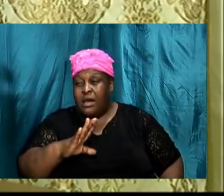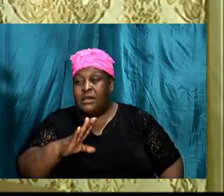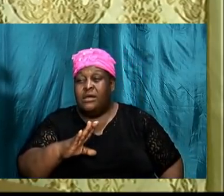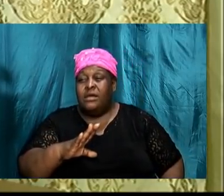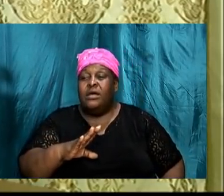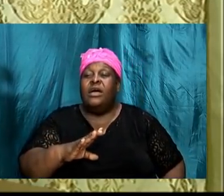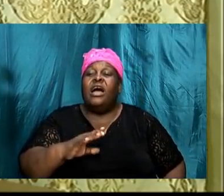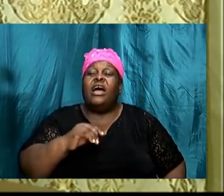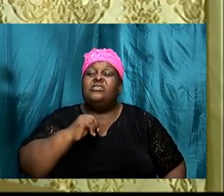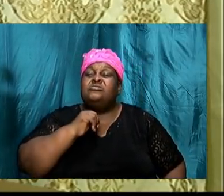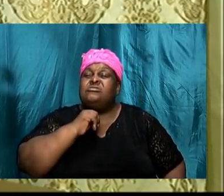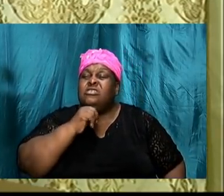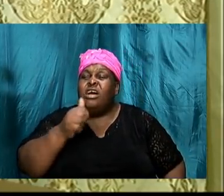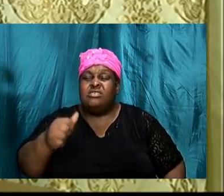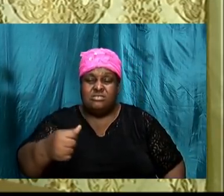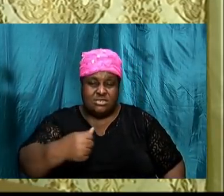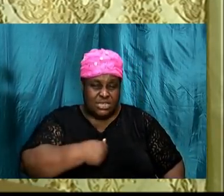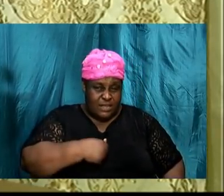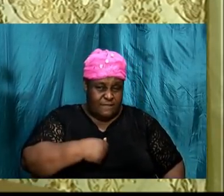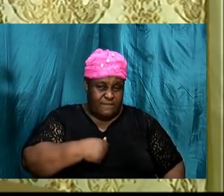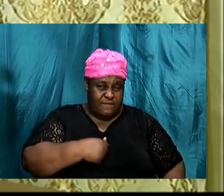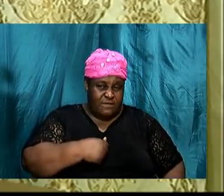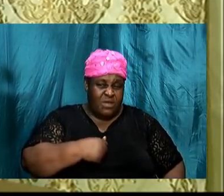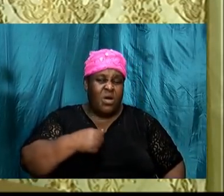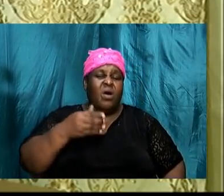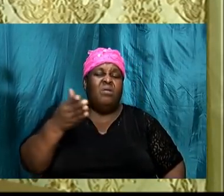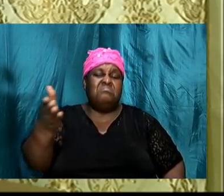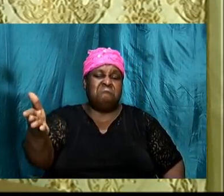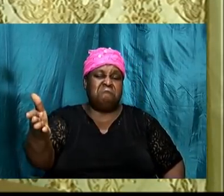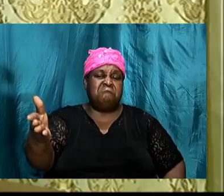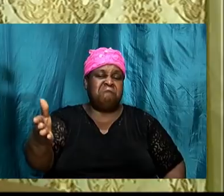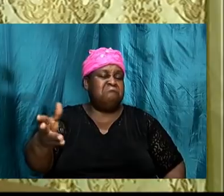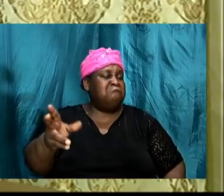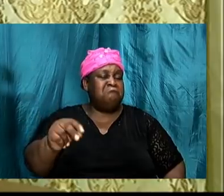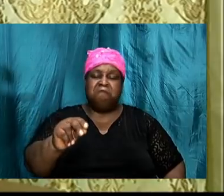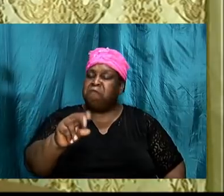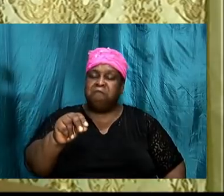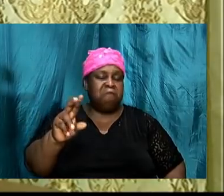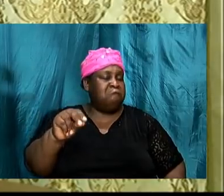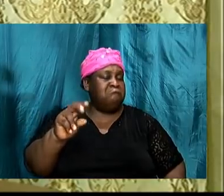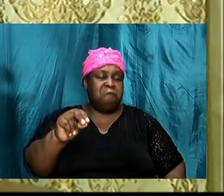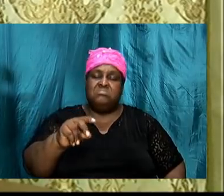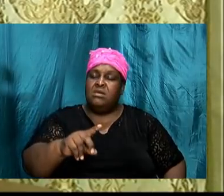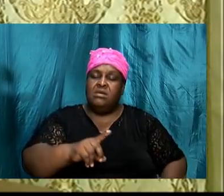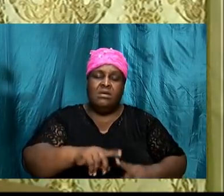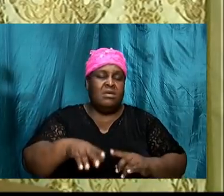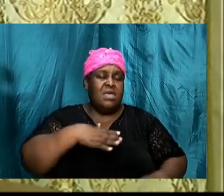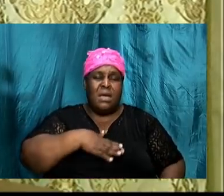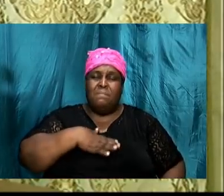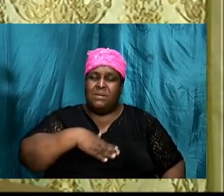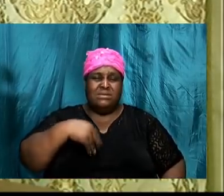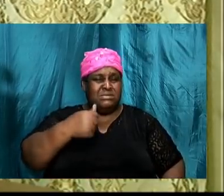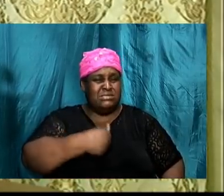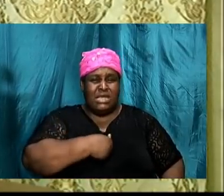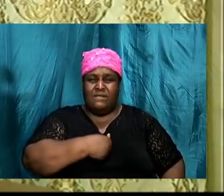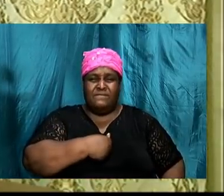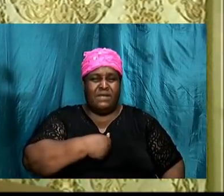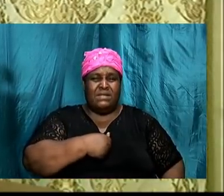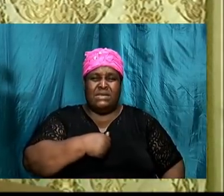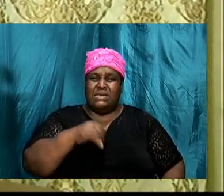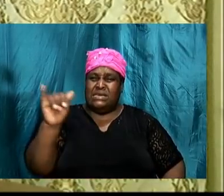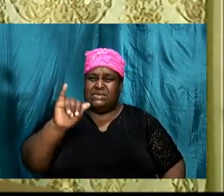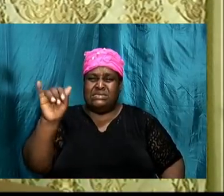yourself or anyone else. You cannot please yourself and at the same time please God.